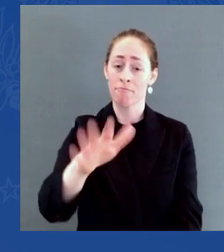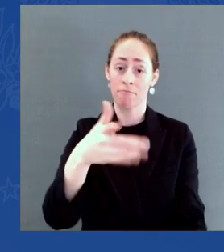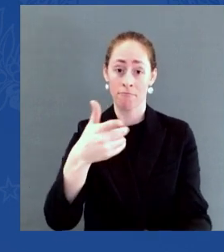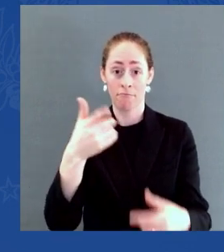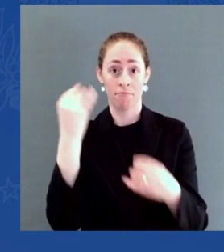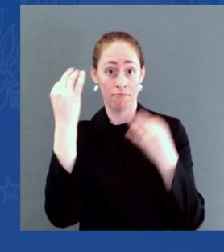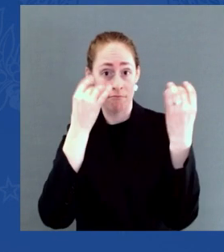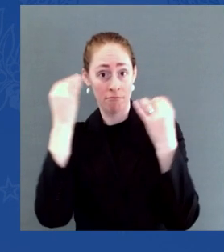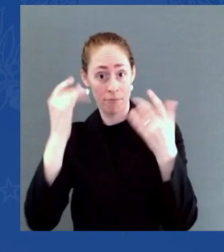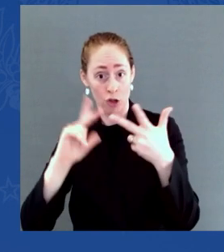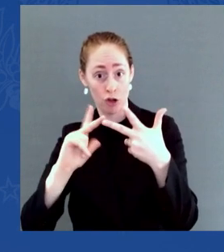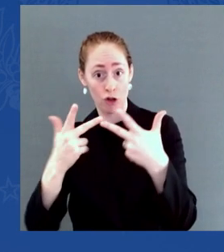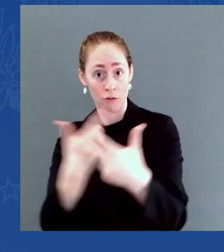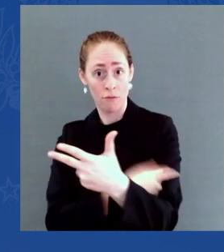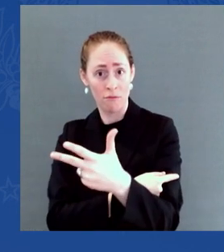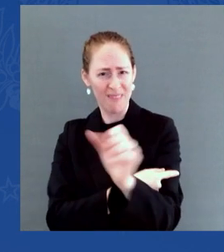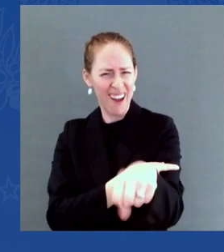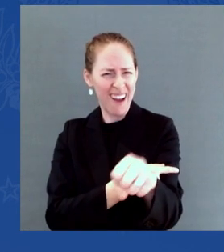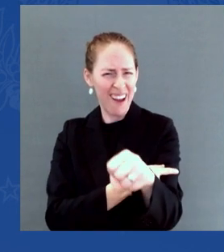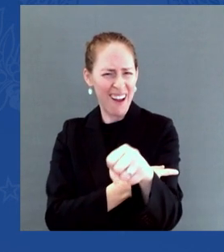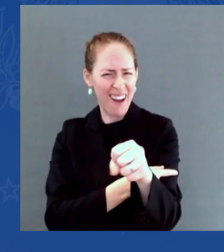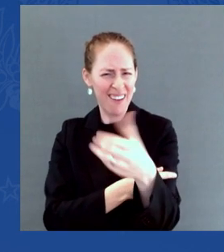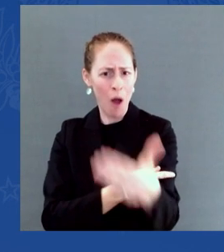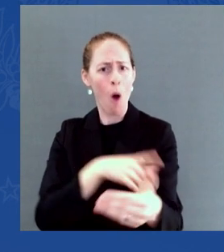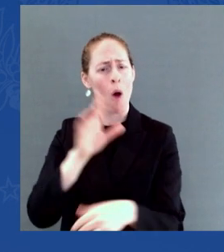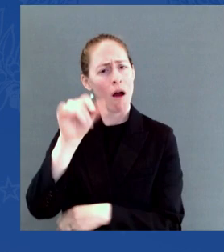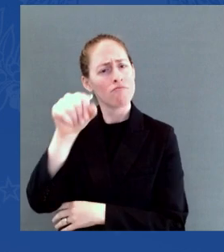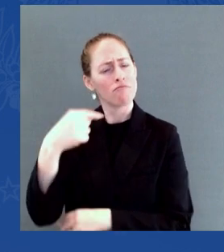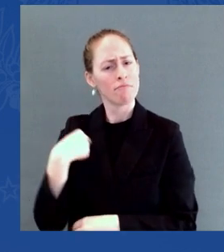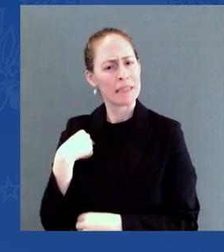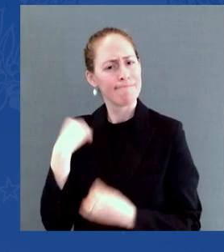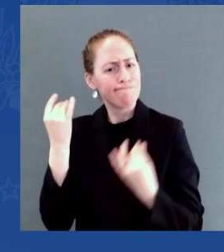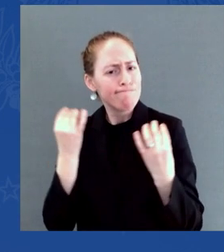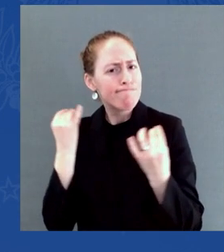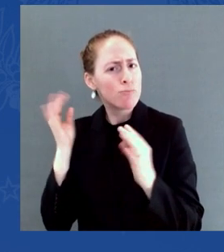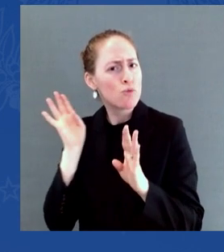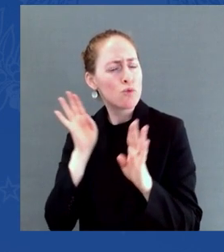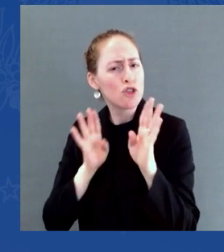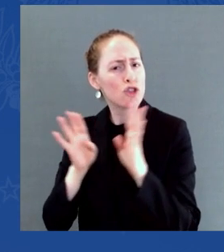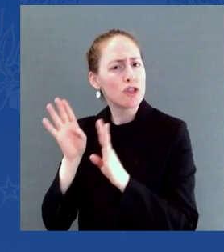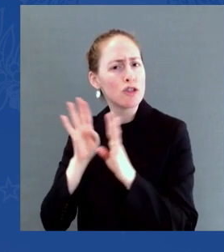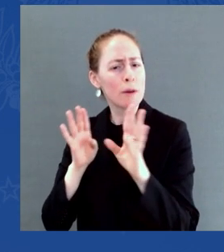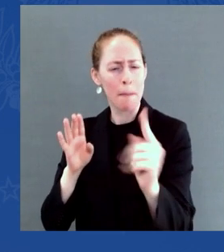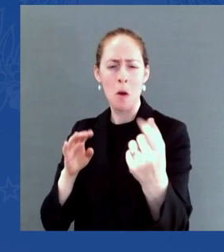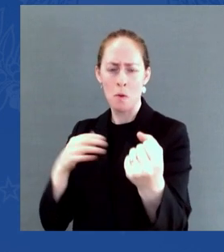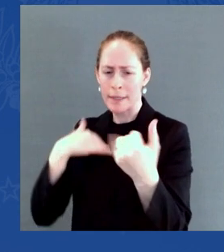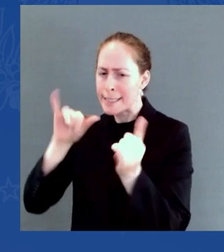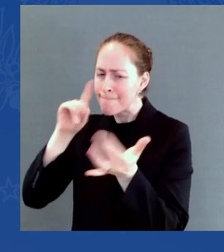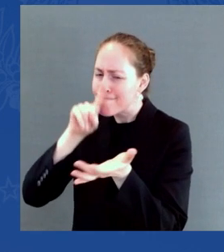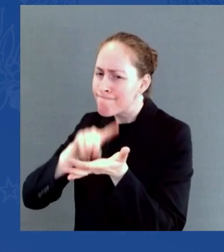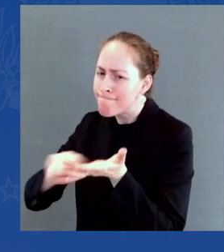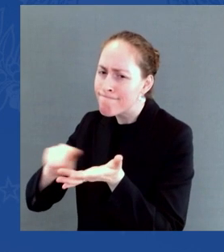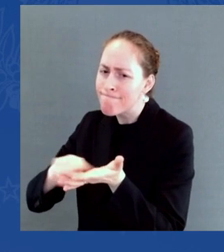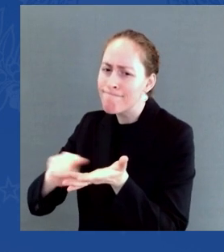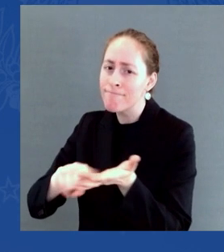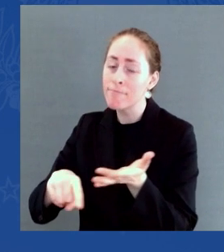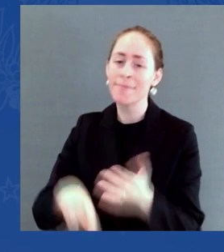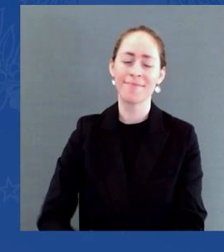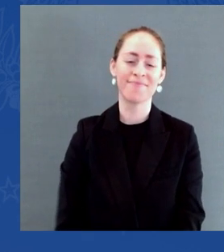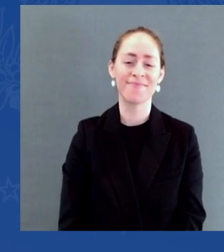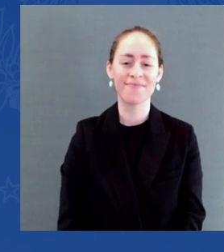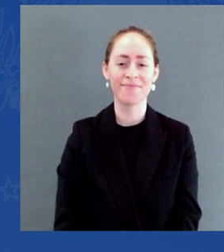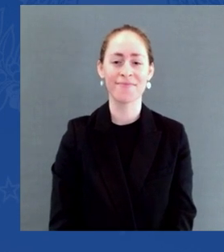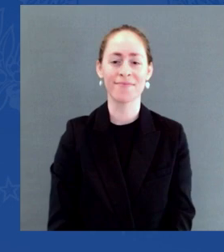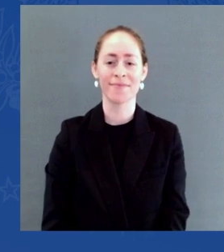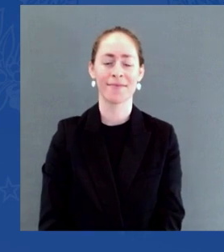answers. I'll take a couple more questions. Yes. what is your reaction? The the Supreme Court heard that abortion case today and the justices signaled that they are on the